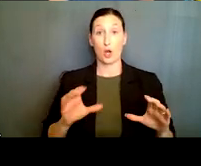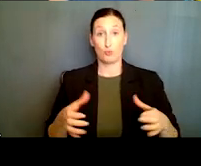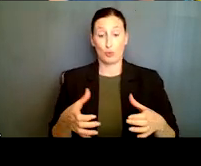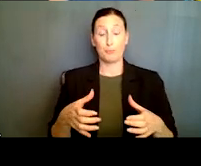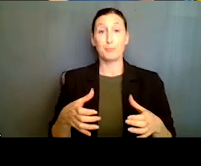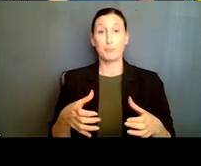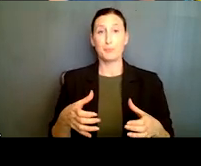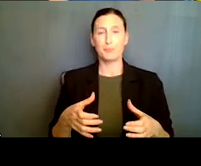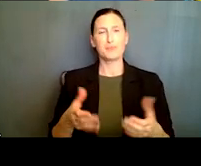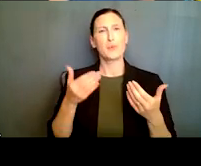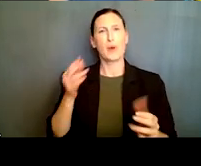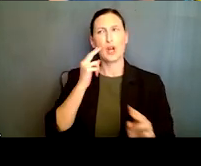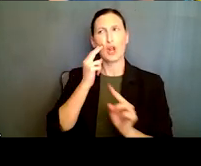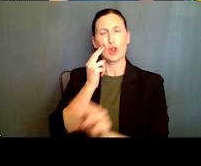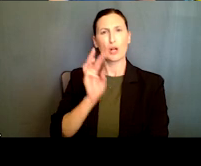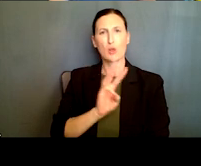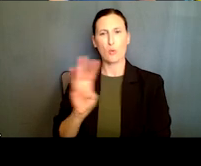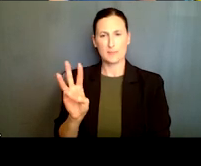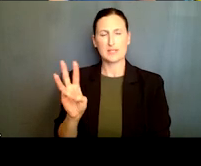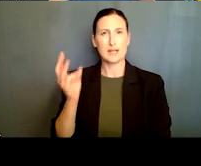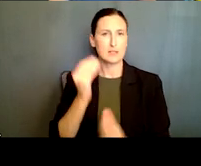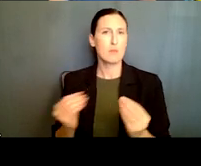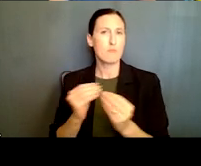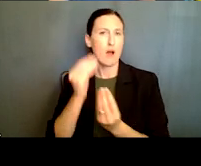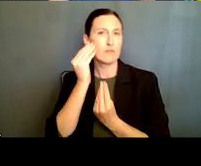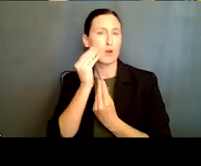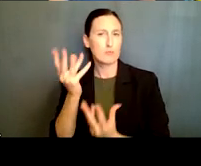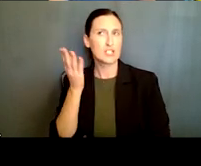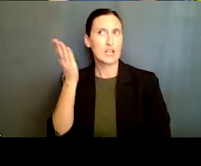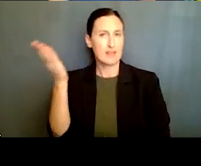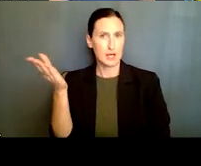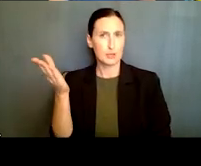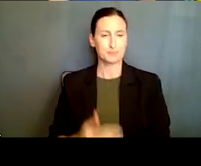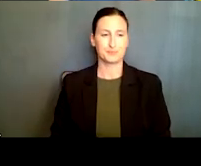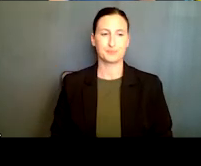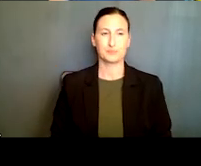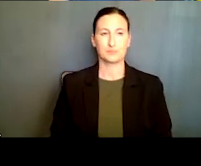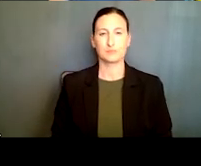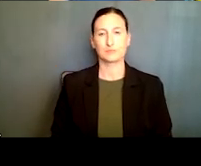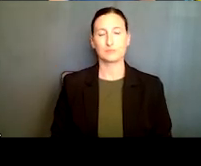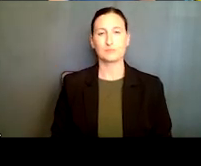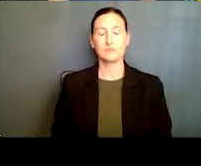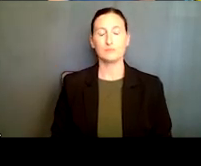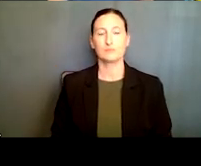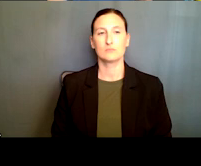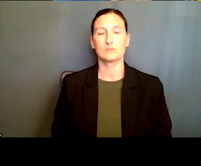consult our webpages. There's a lot more information in a comprehensive list of programs that we support.